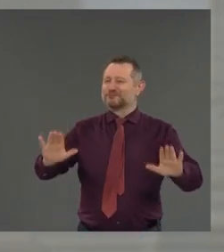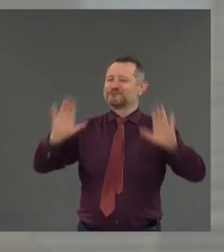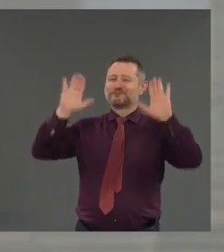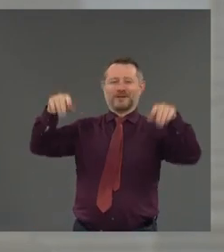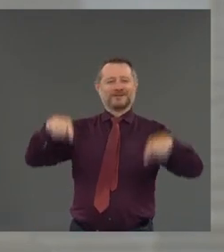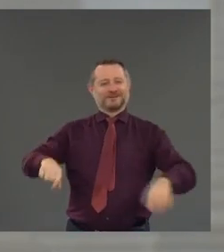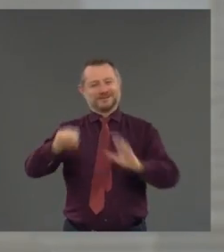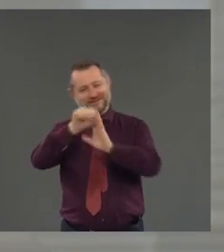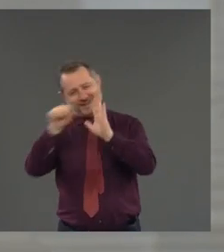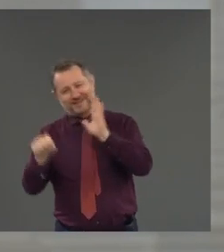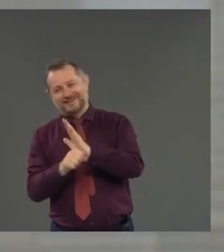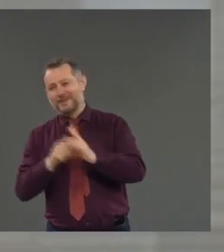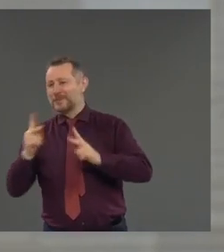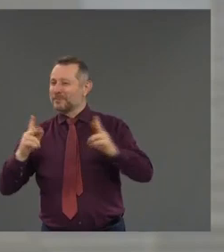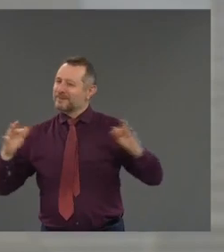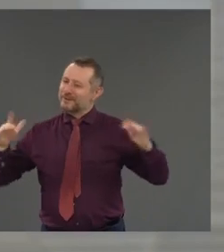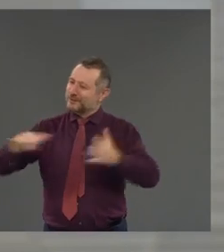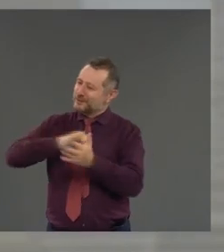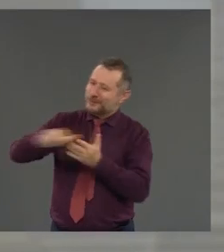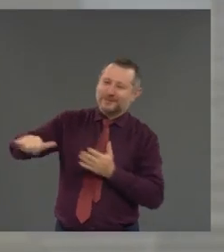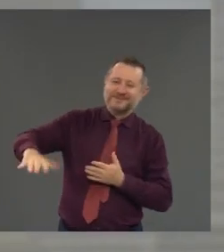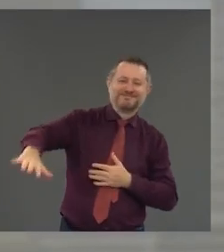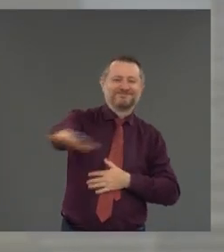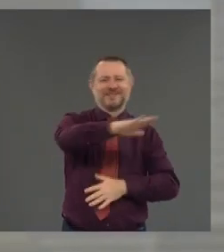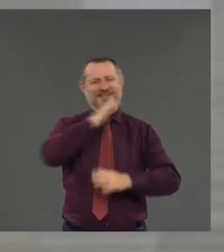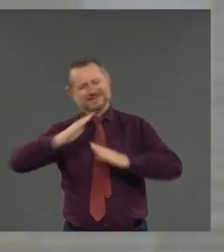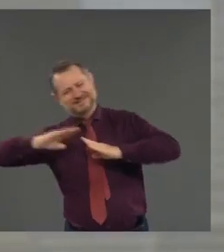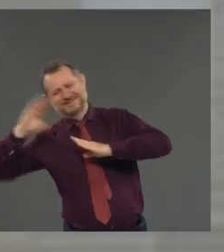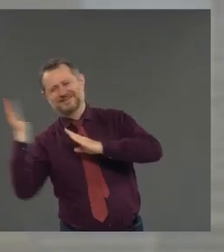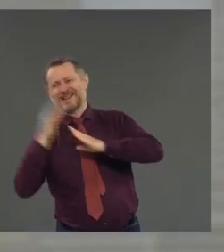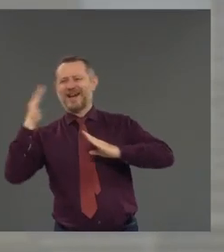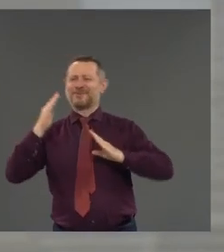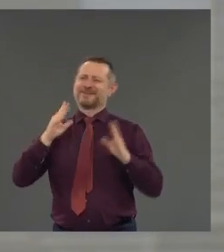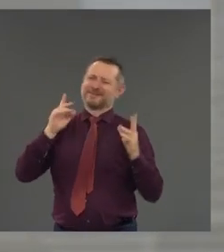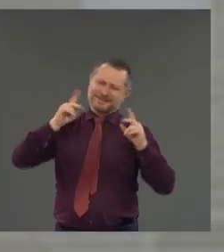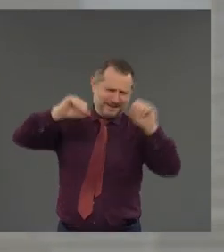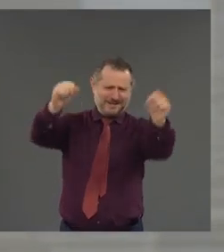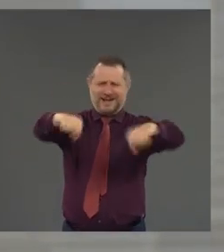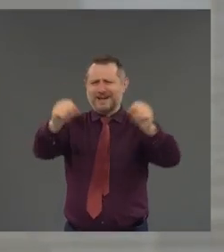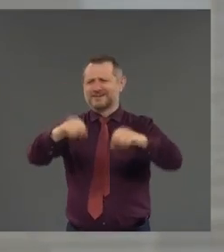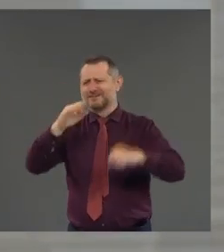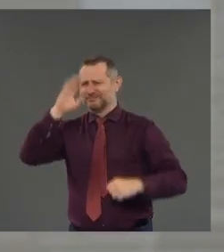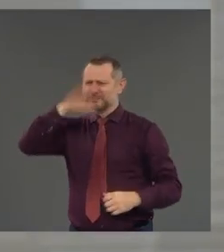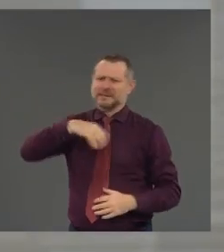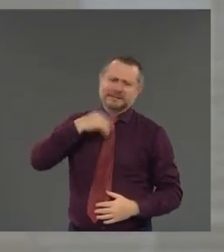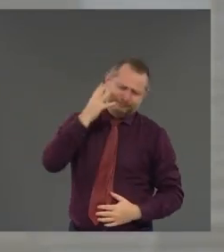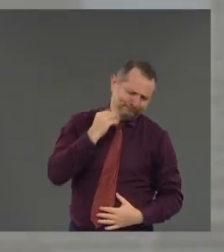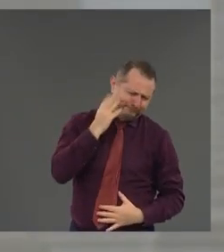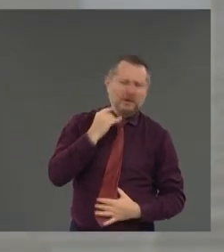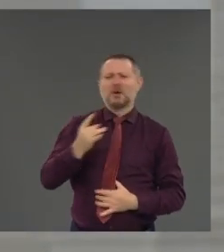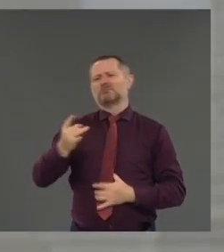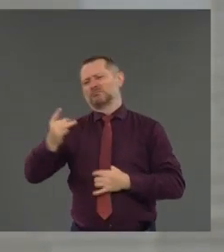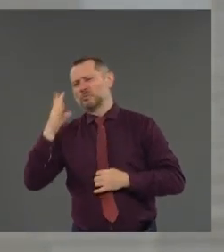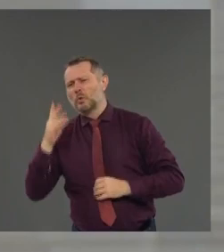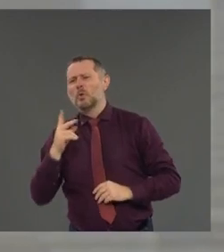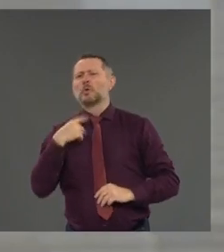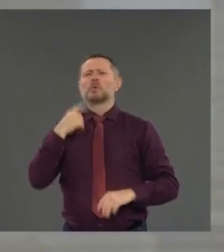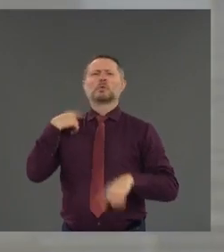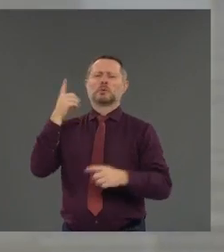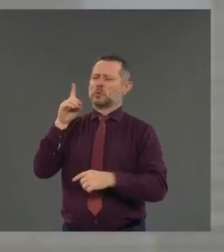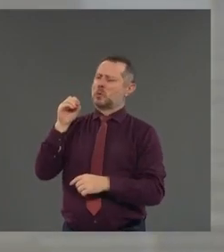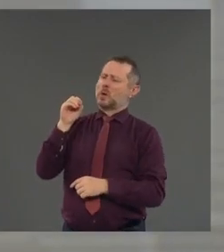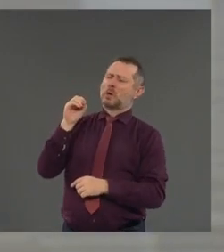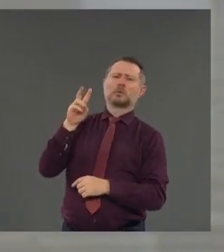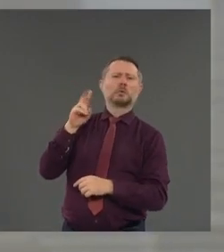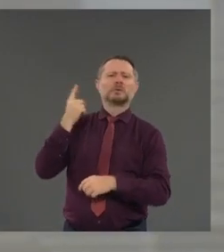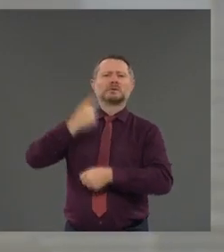people we are. And, yes, we've gone through a rough 101 days, but you ain't seen